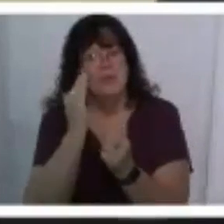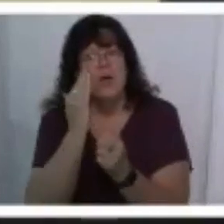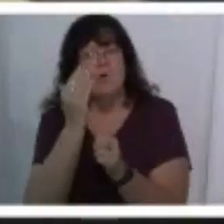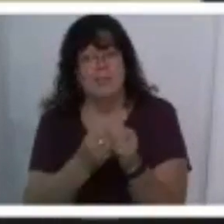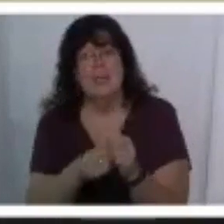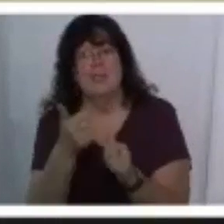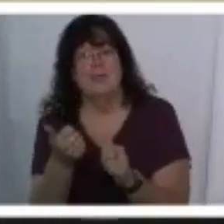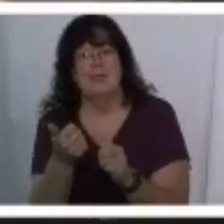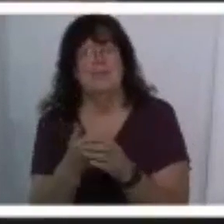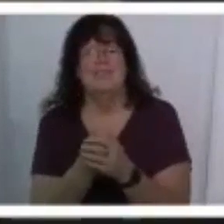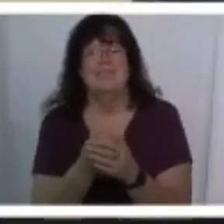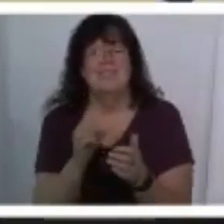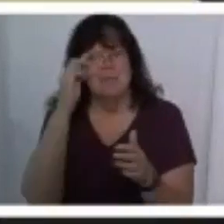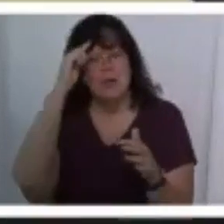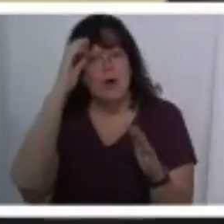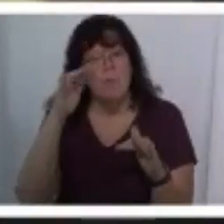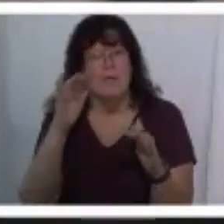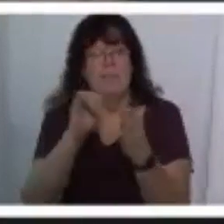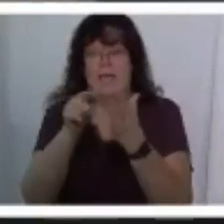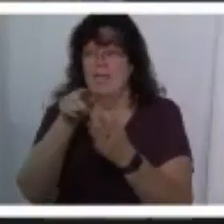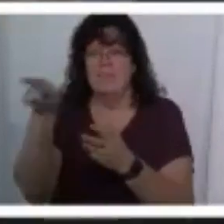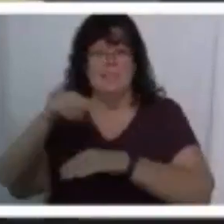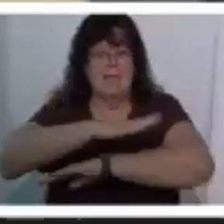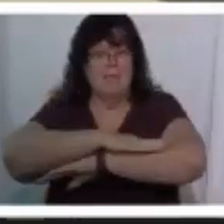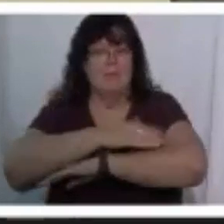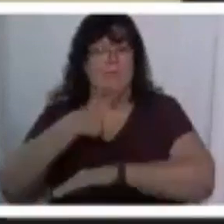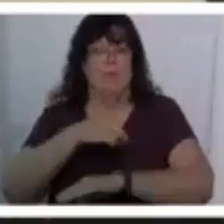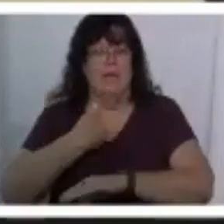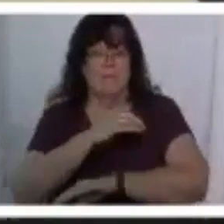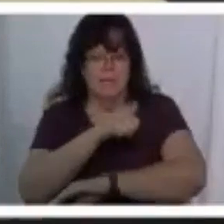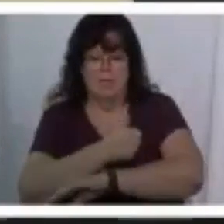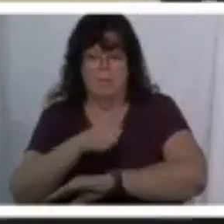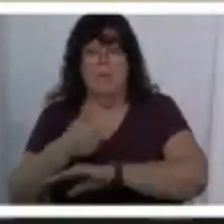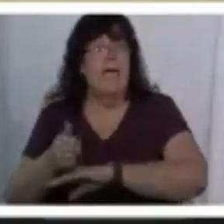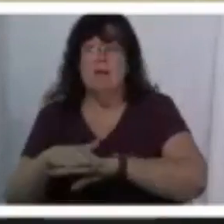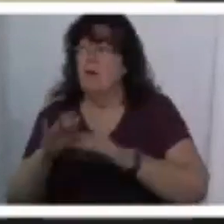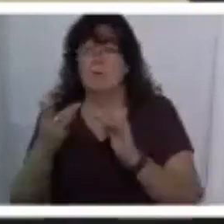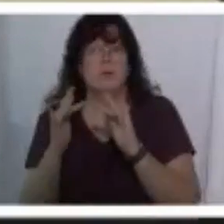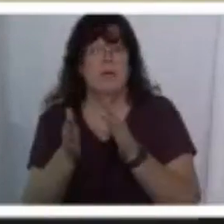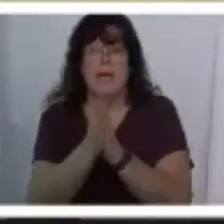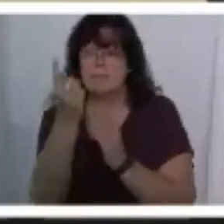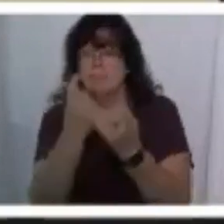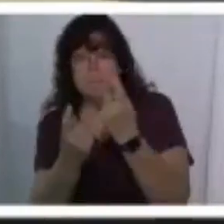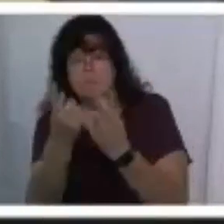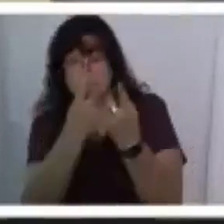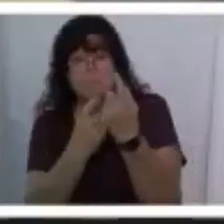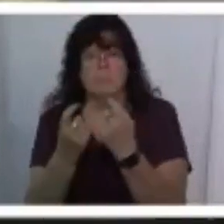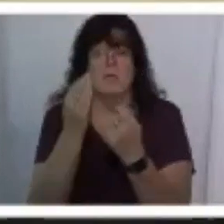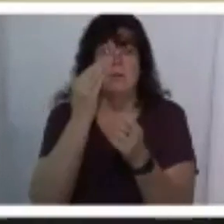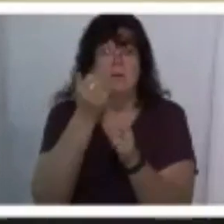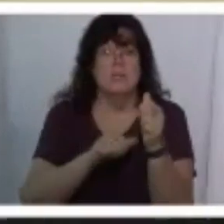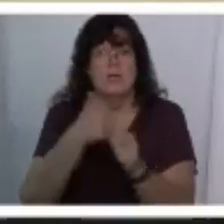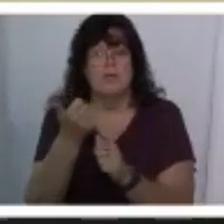right so i'm hoping that you will at these tables and even online you know ask questions and get to know each other and